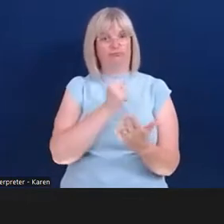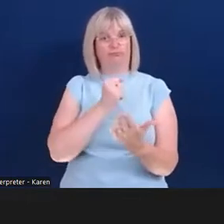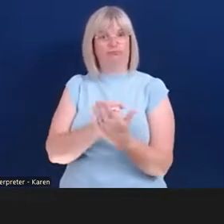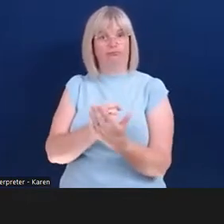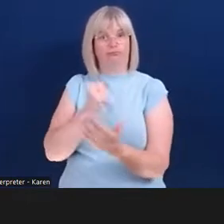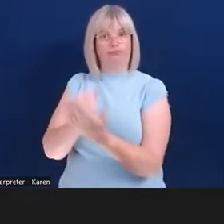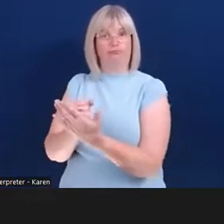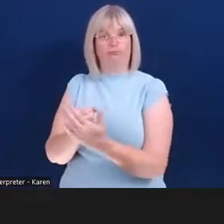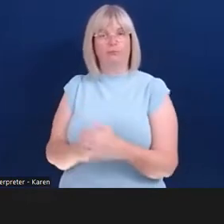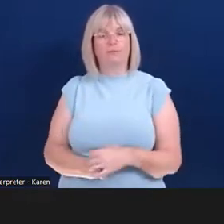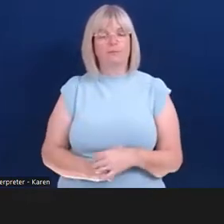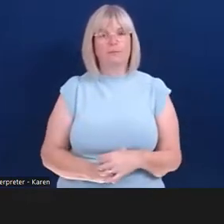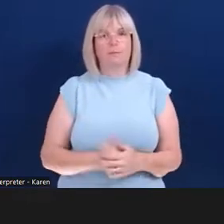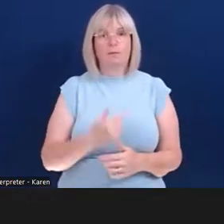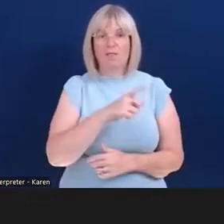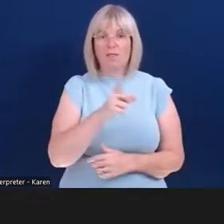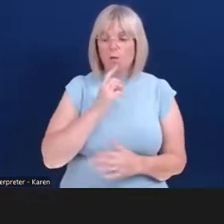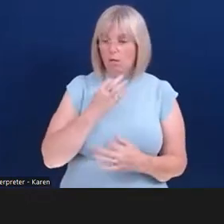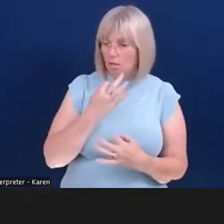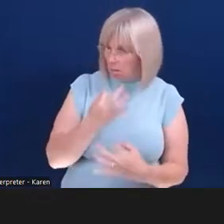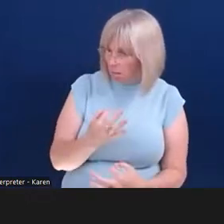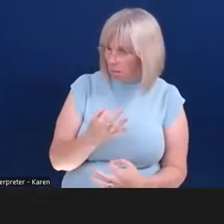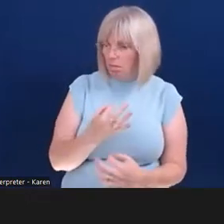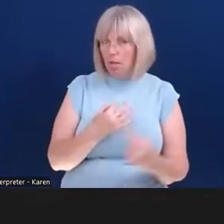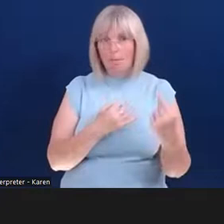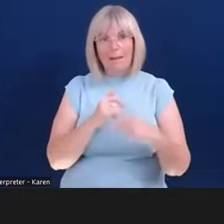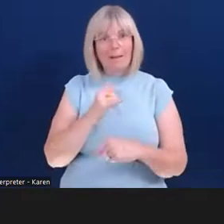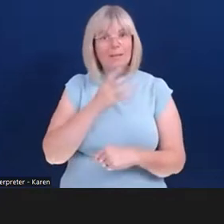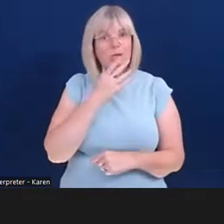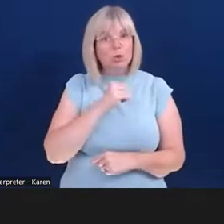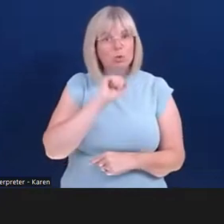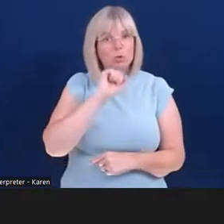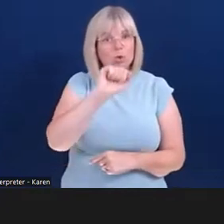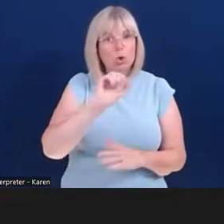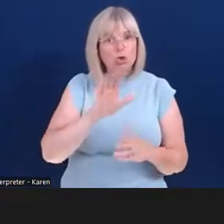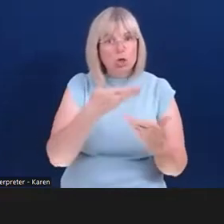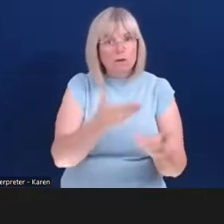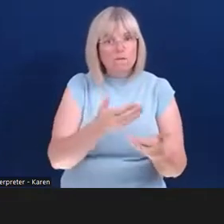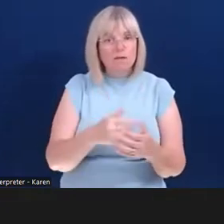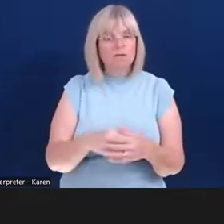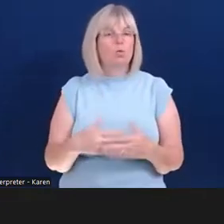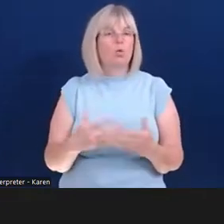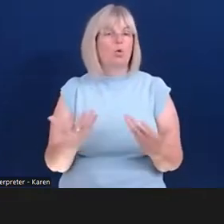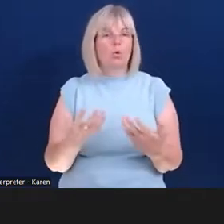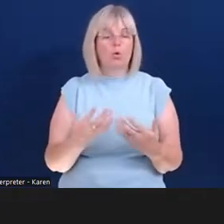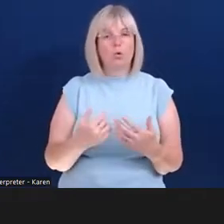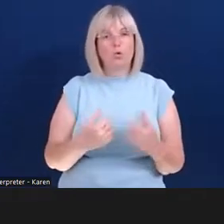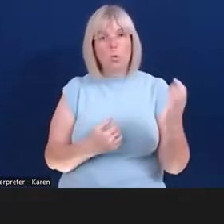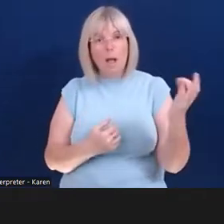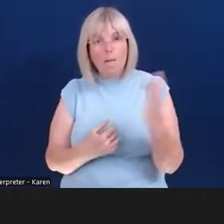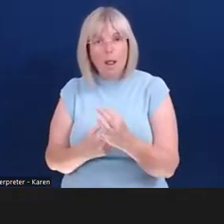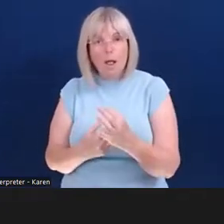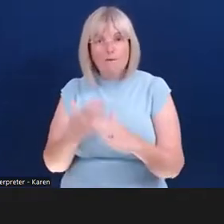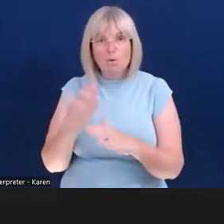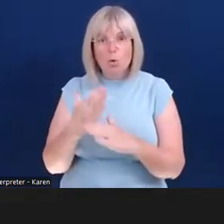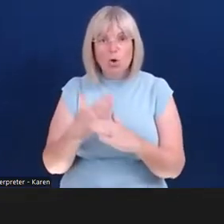services, be interested in your workforce, etc., and look at different ways to move forward. There are many